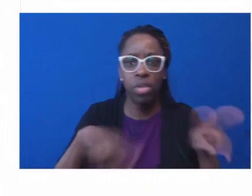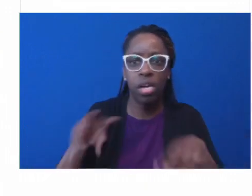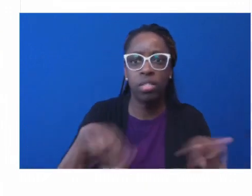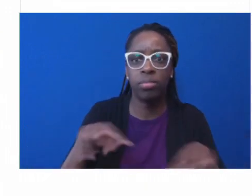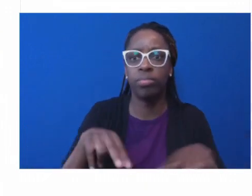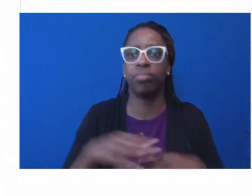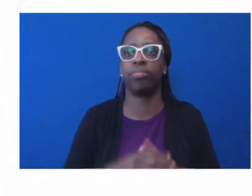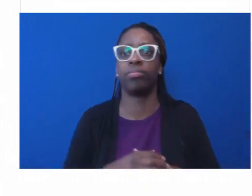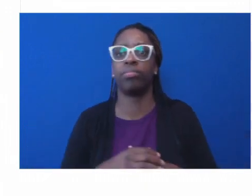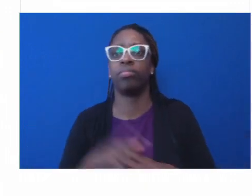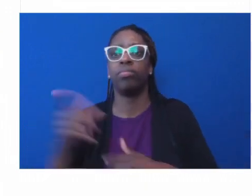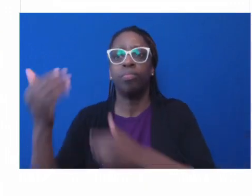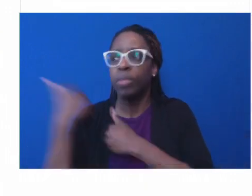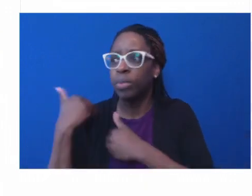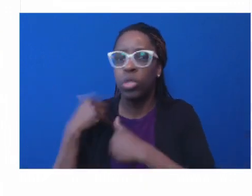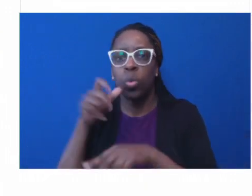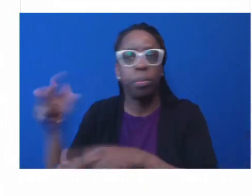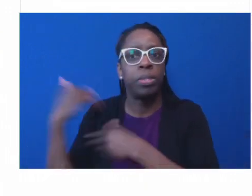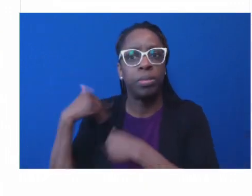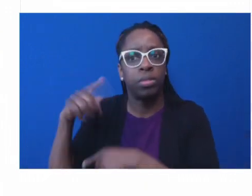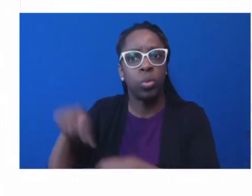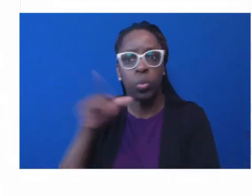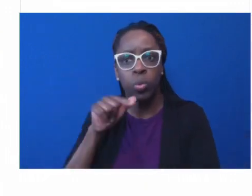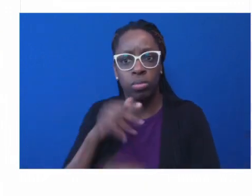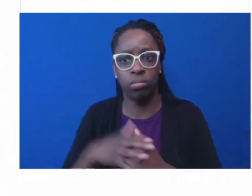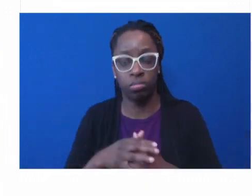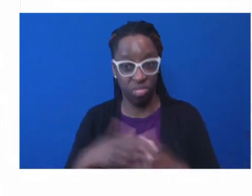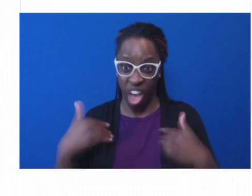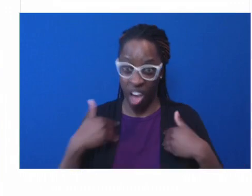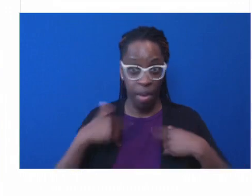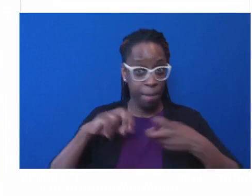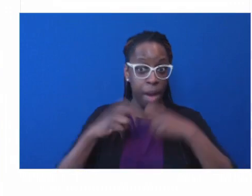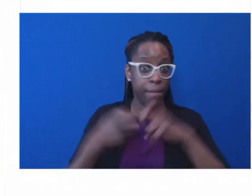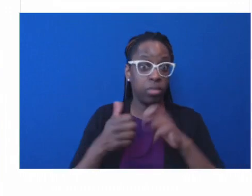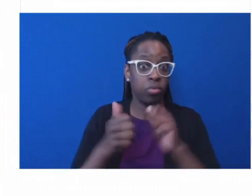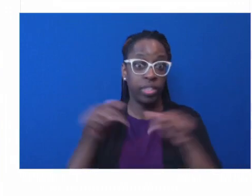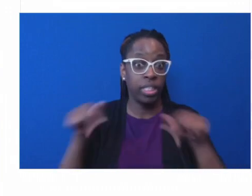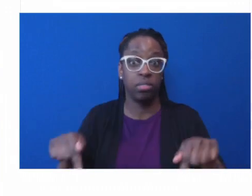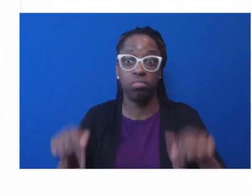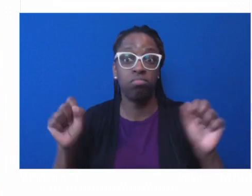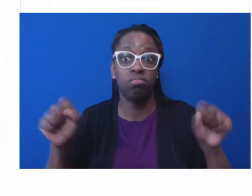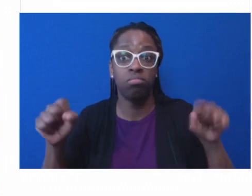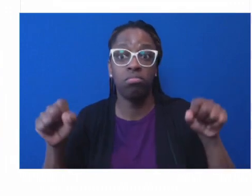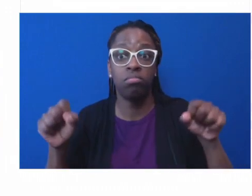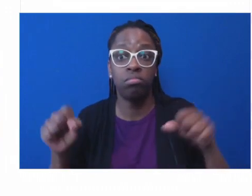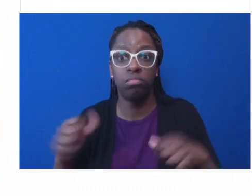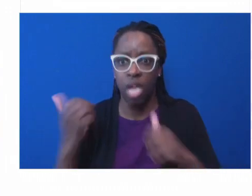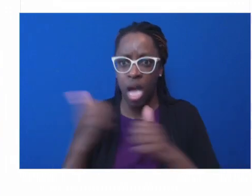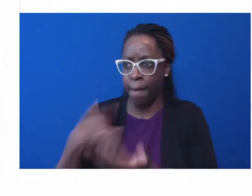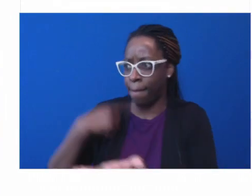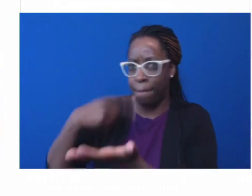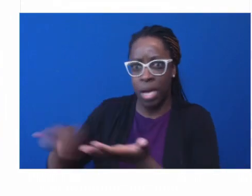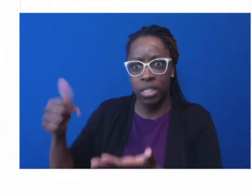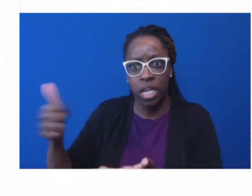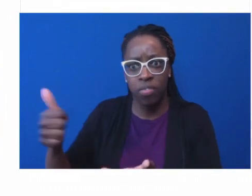for uncompensated care and leave the burden in the community unresourced. You know, Stephen,